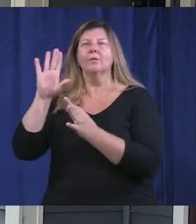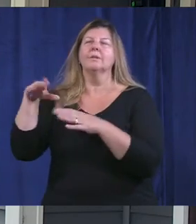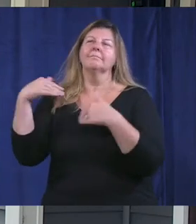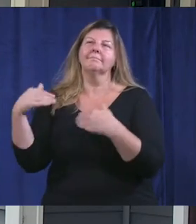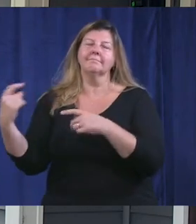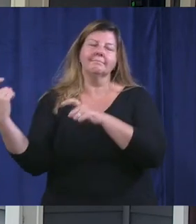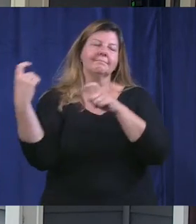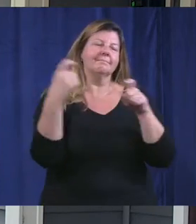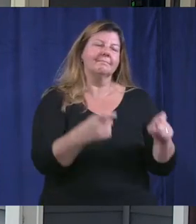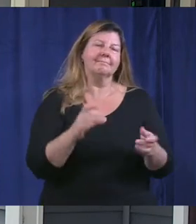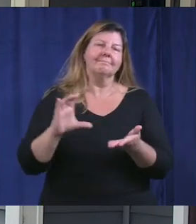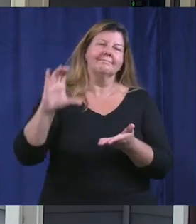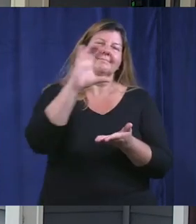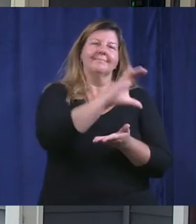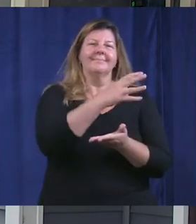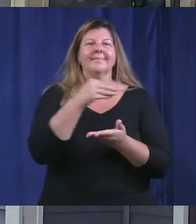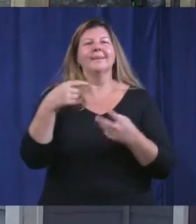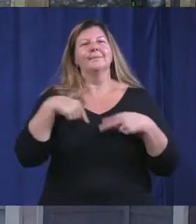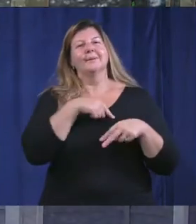services for our viewers.